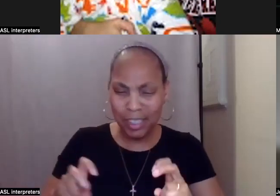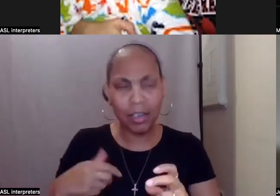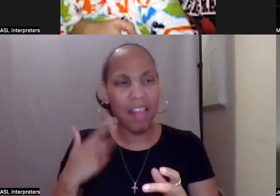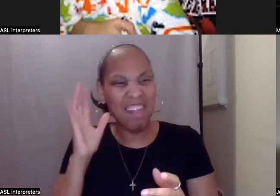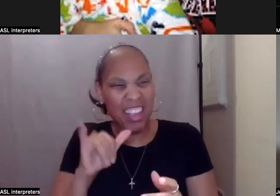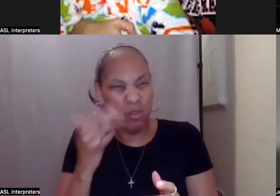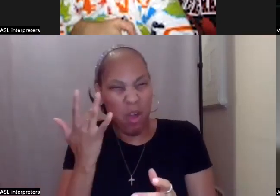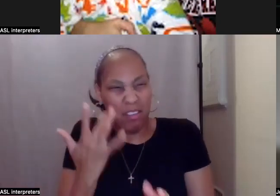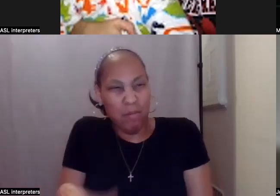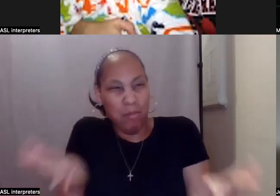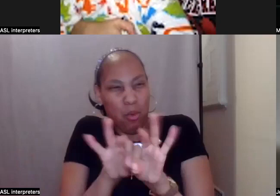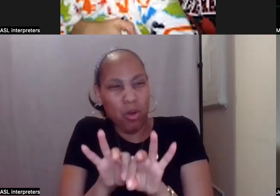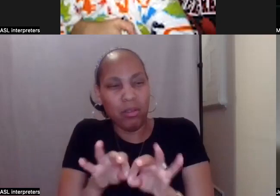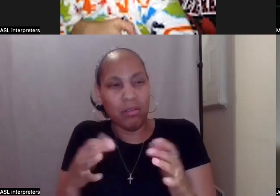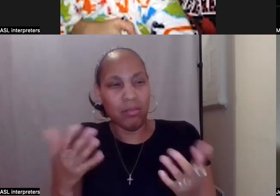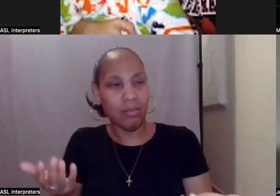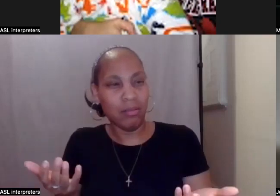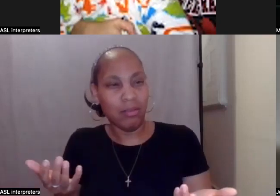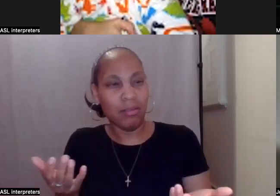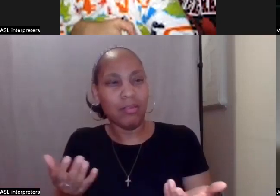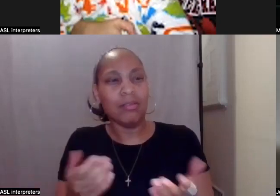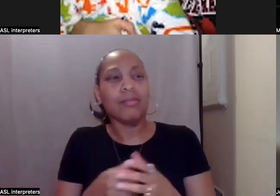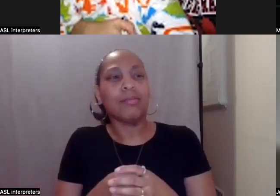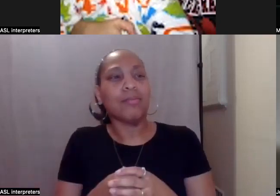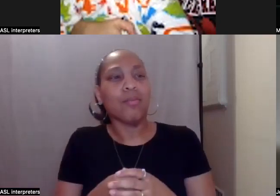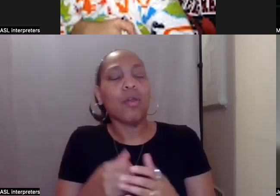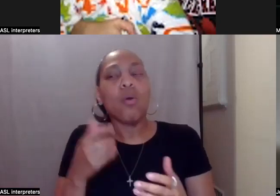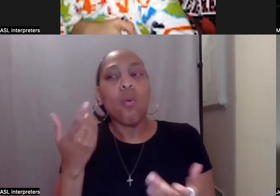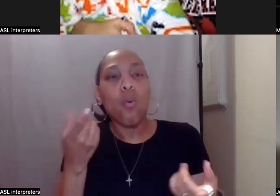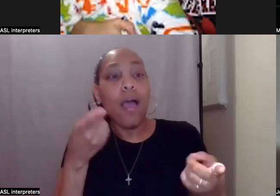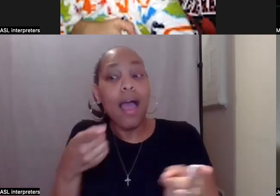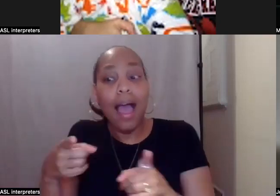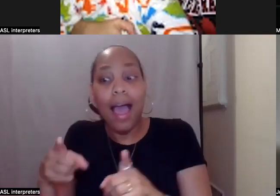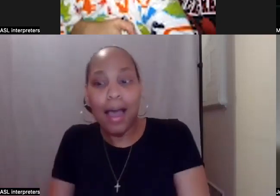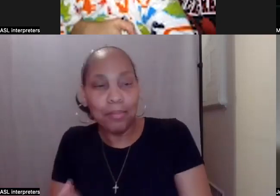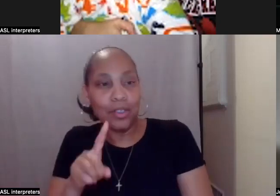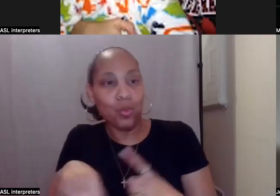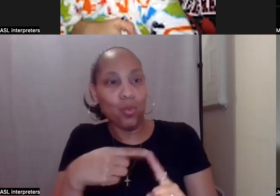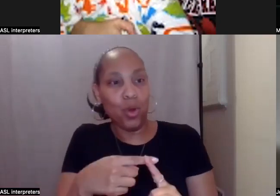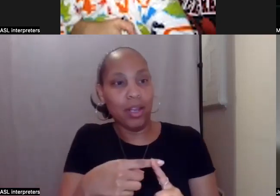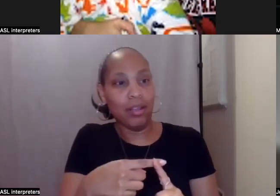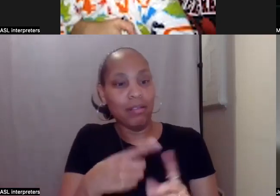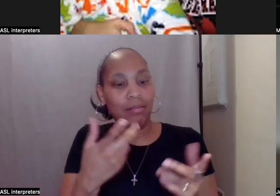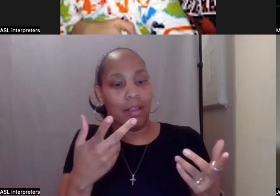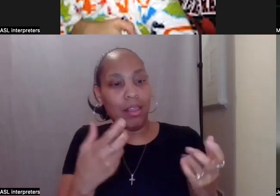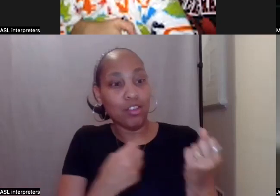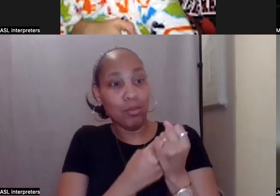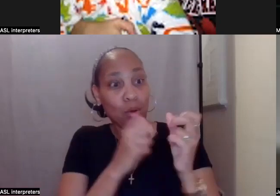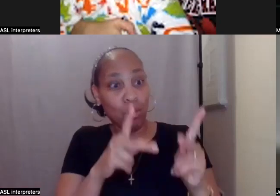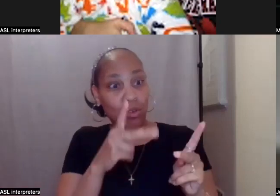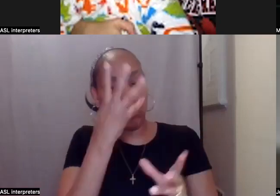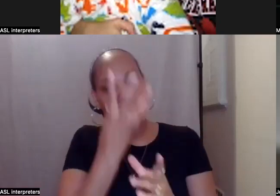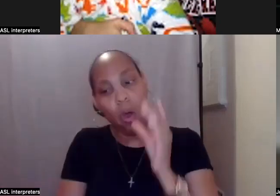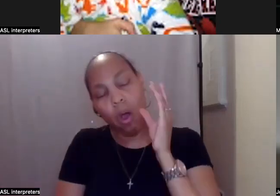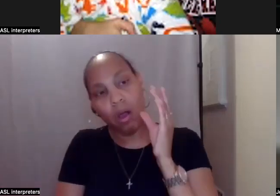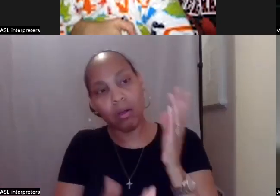is to help answer that question of what happens when, and thanks so much for bringing it up before, because that's